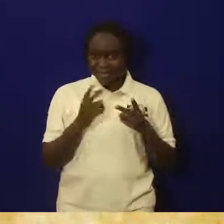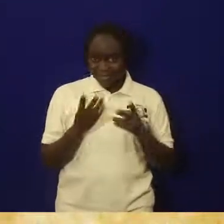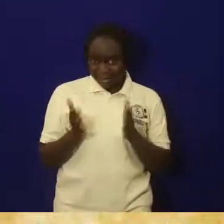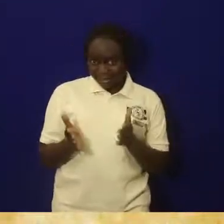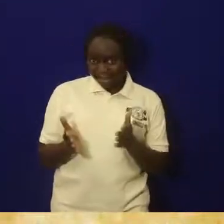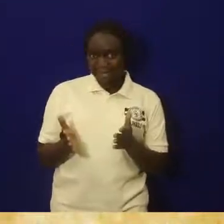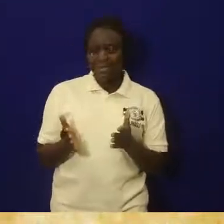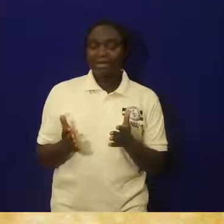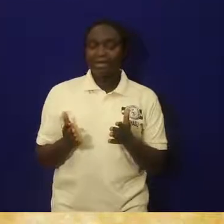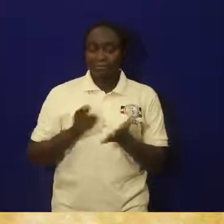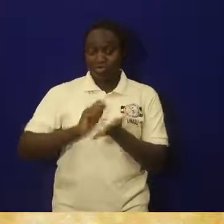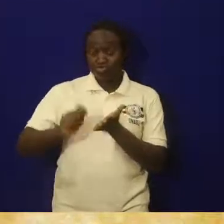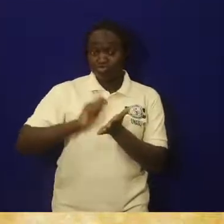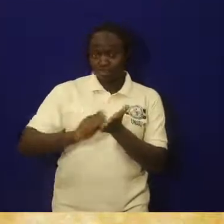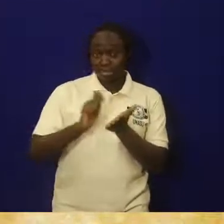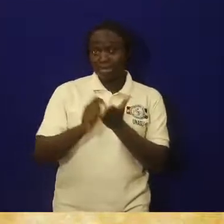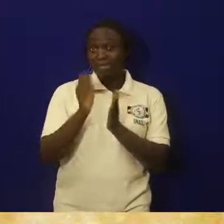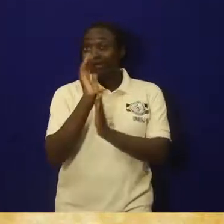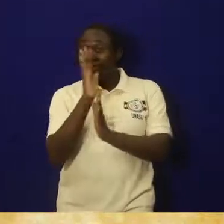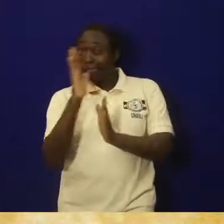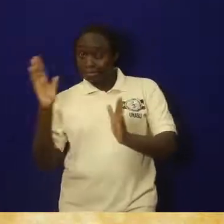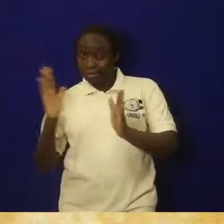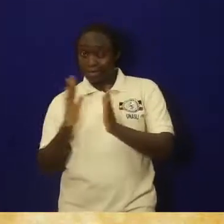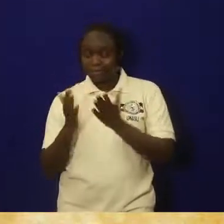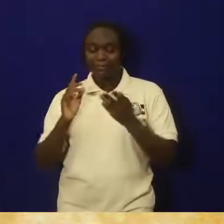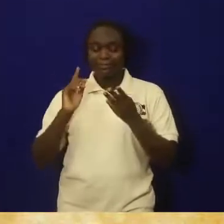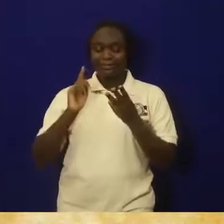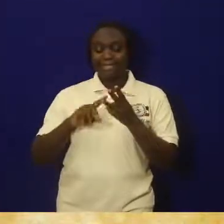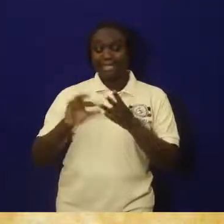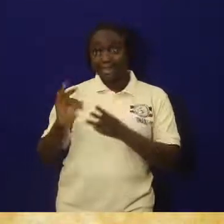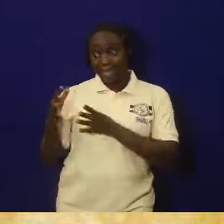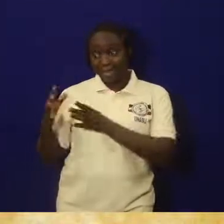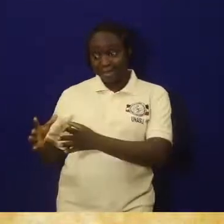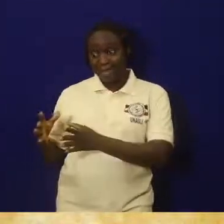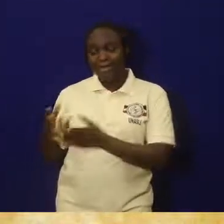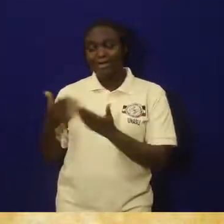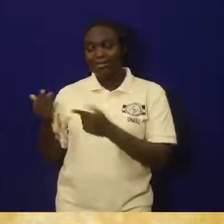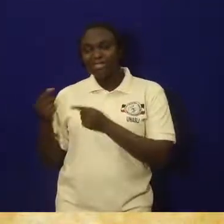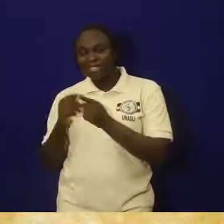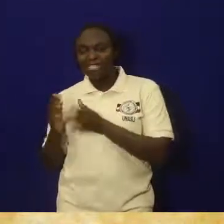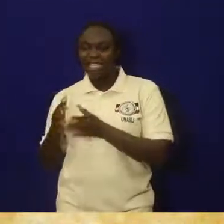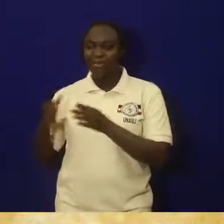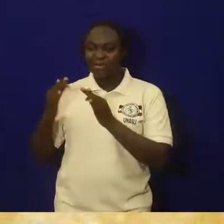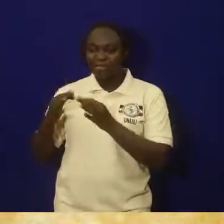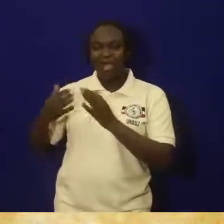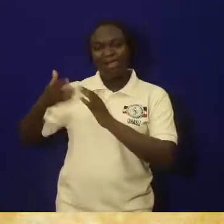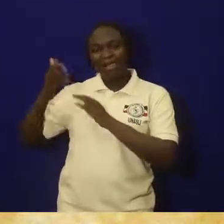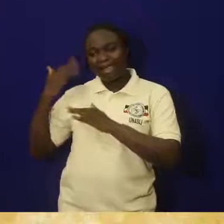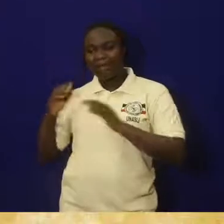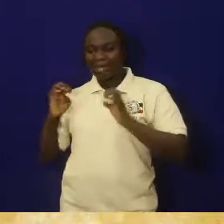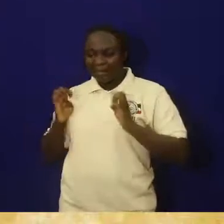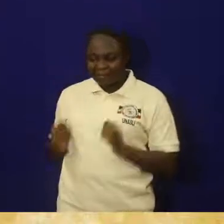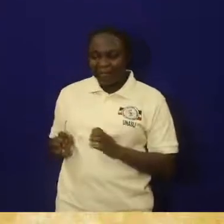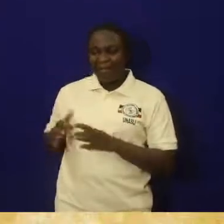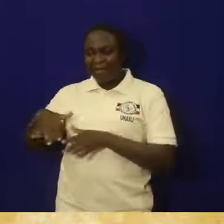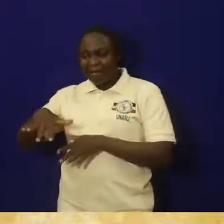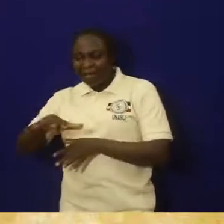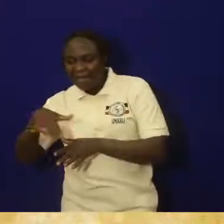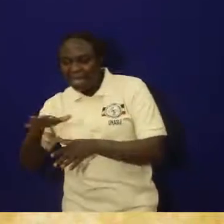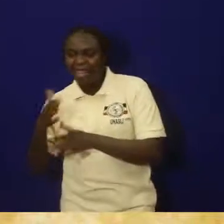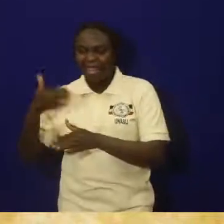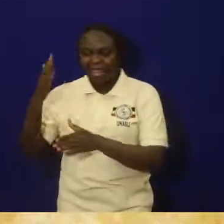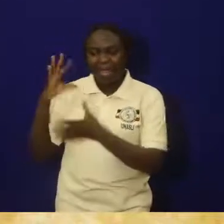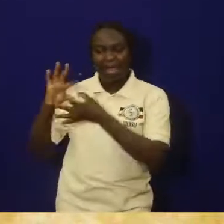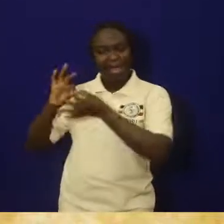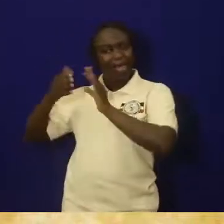Two, we have the written records. And three, we have discussed accurately. There are other sources